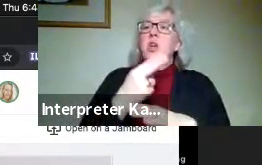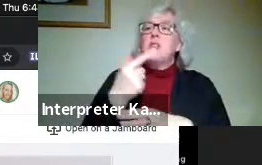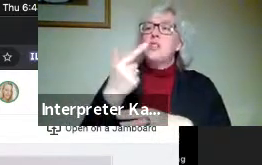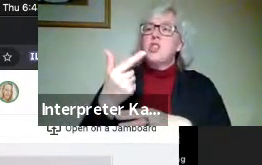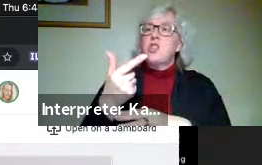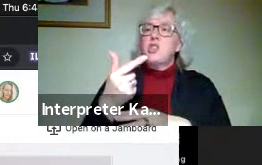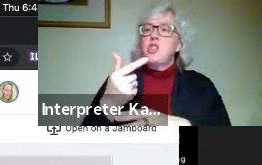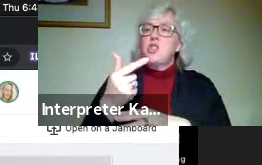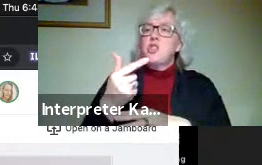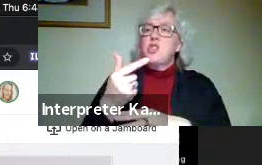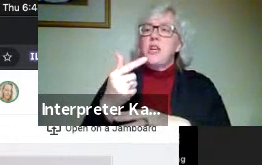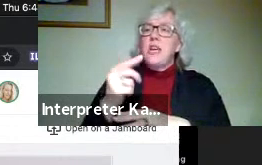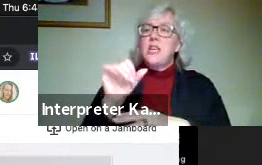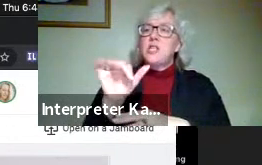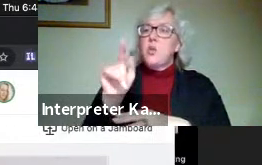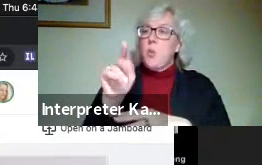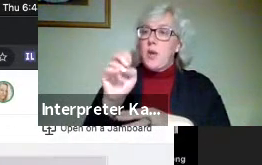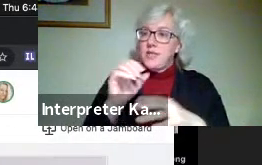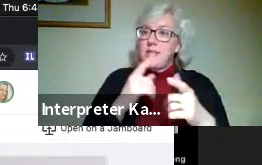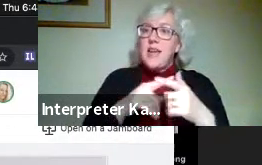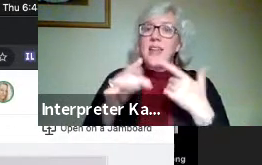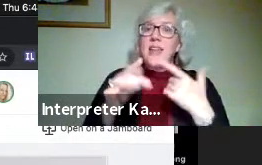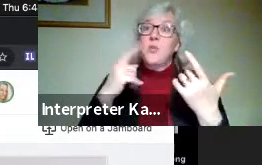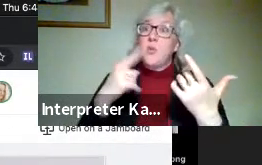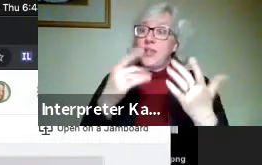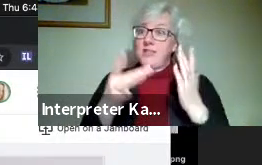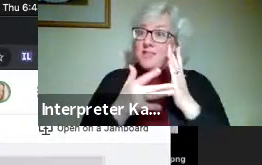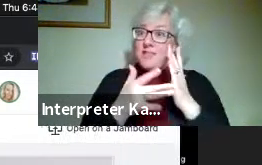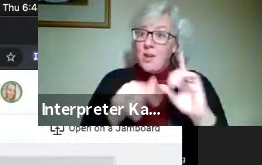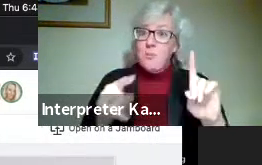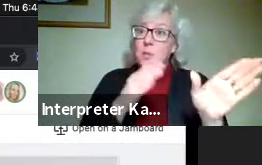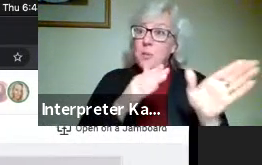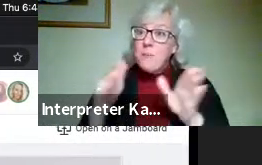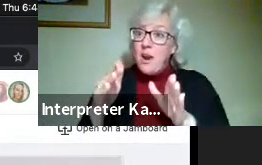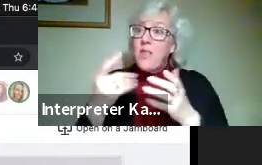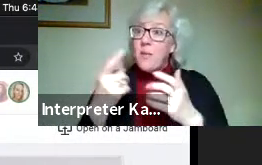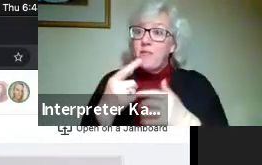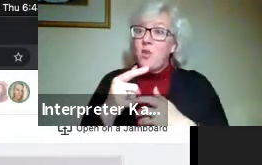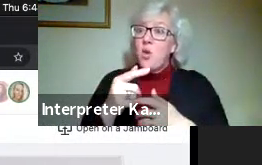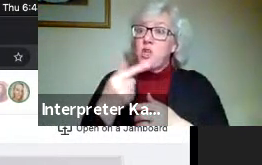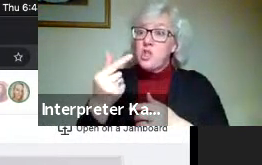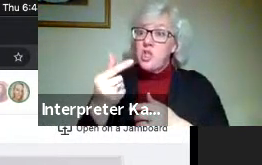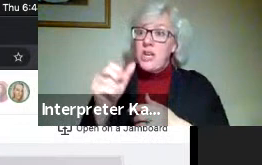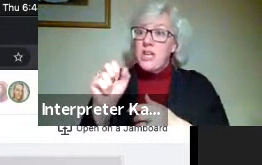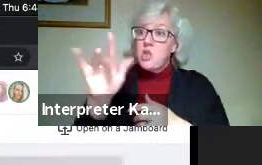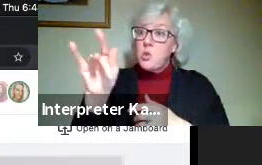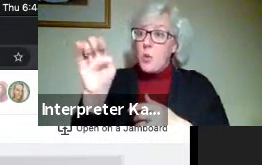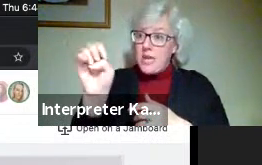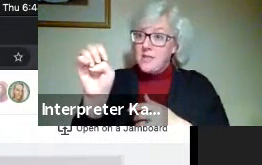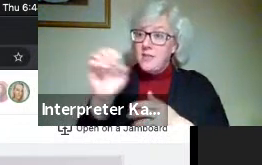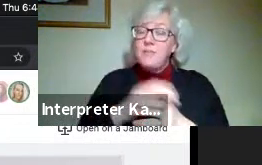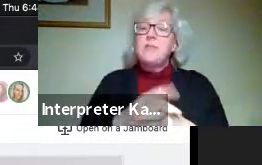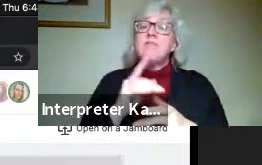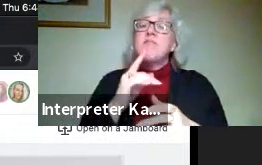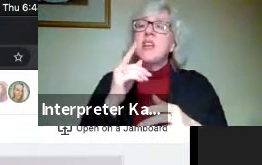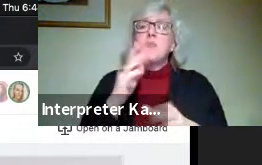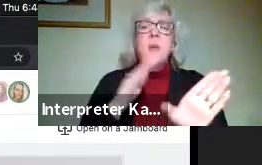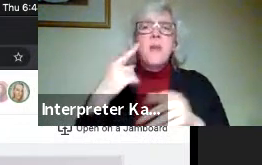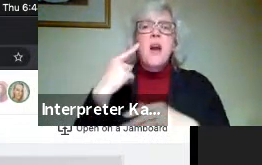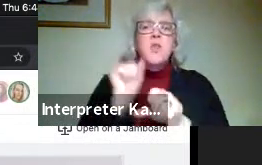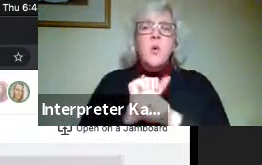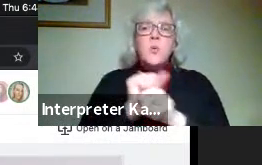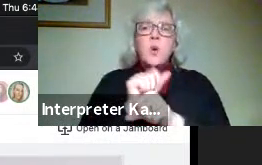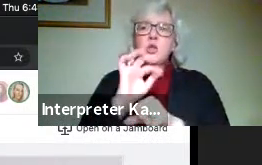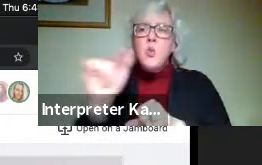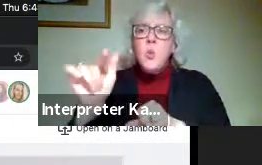Google suite at Gateway Technical College. And it's really important to prepare our students for those tools also in the workplace. So we use